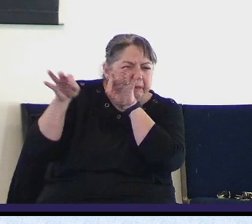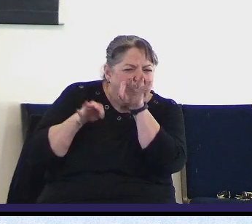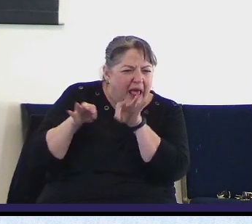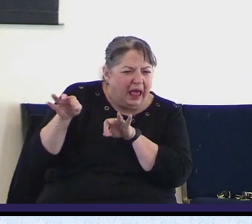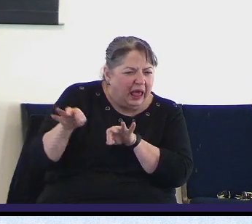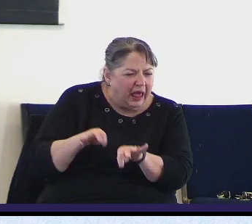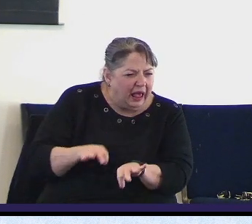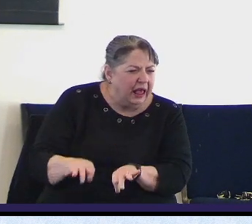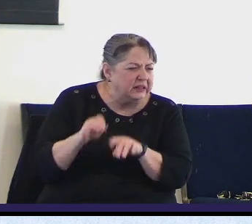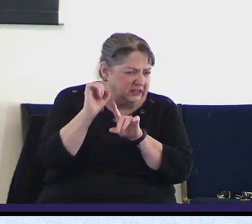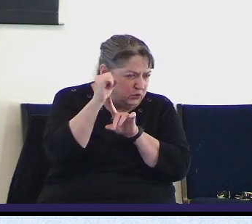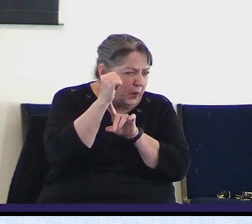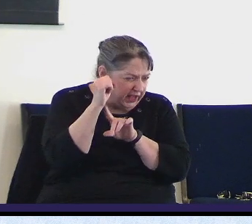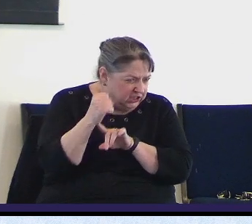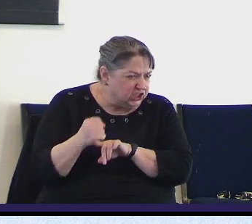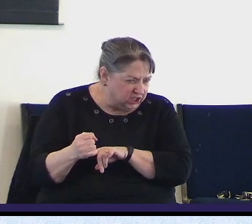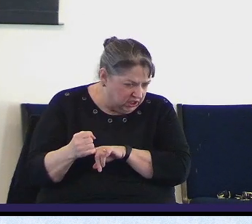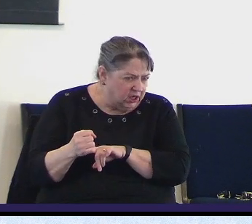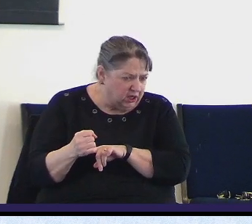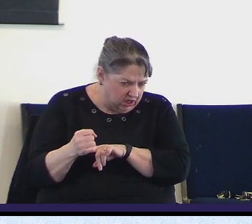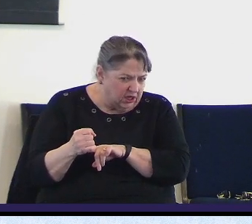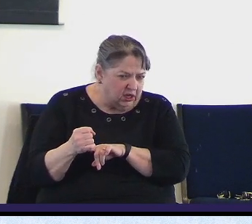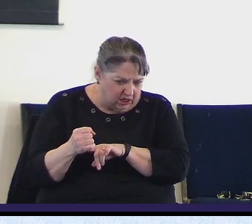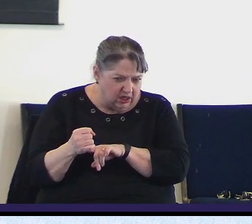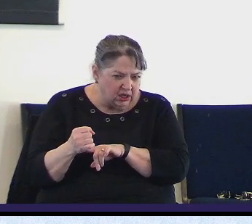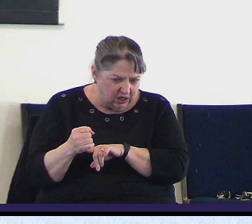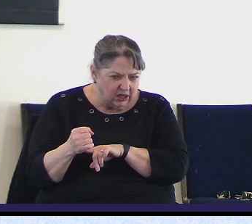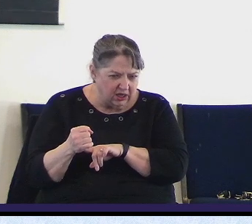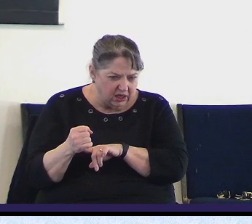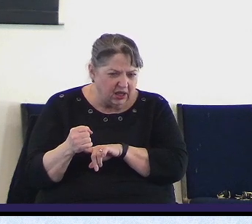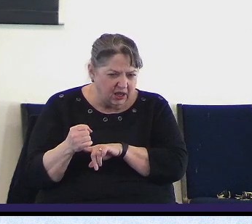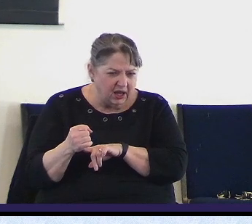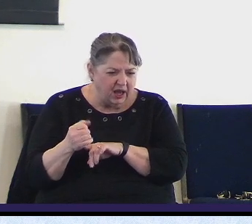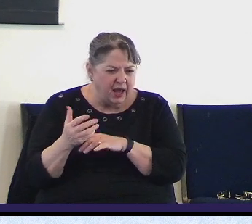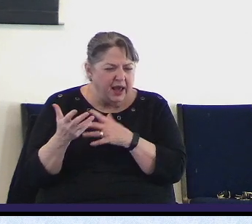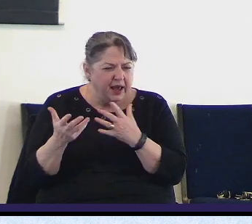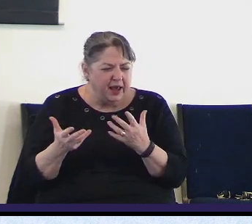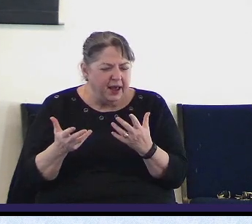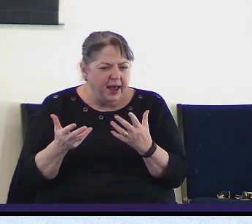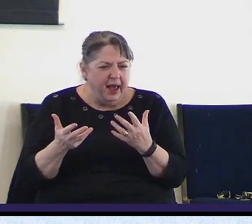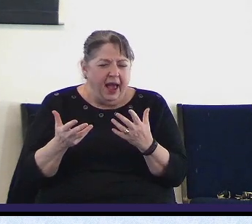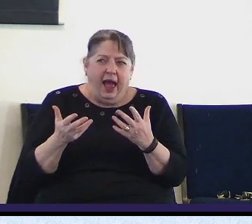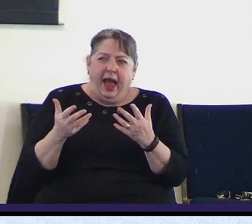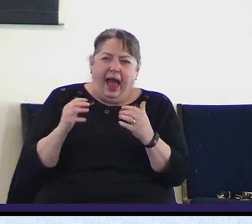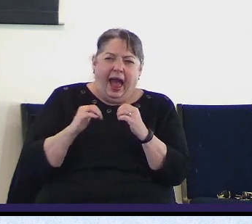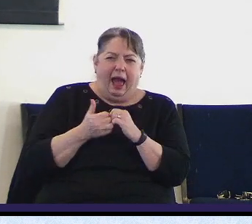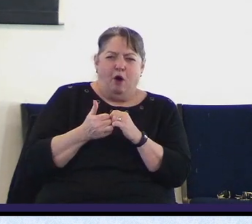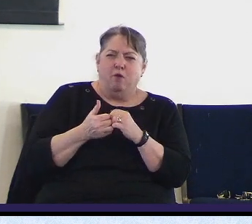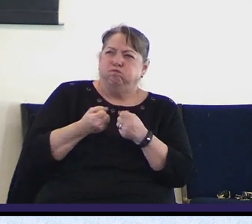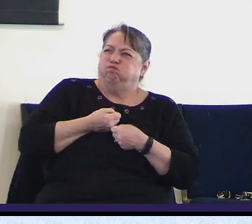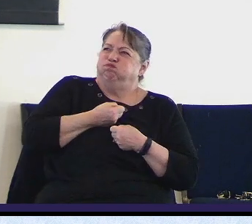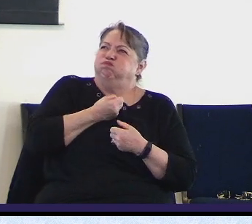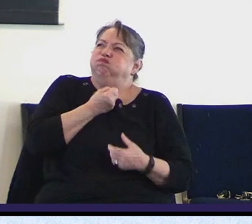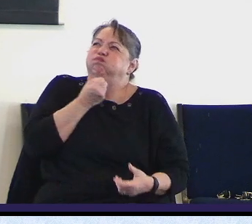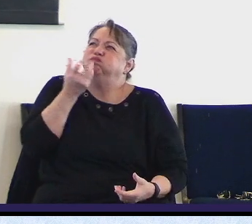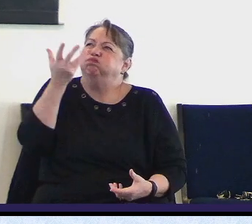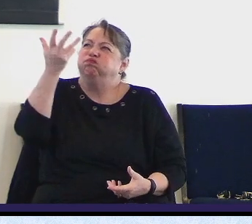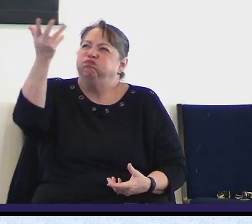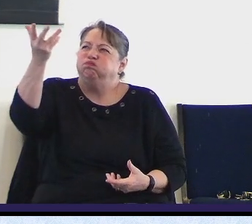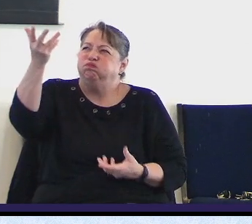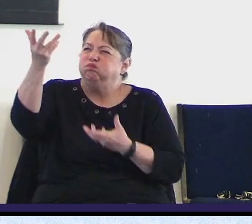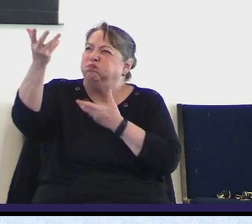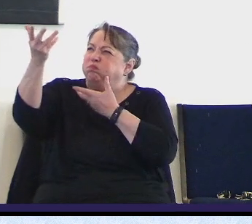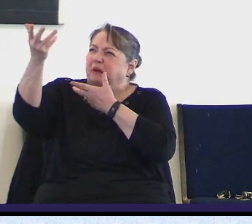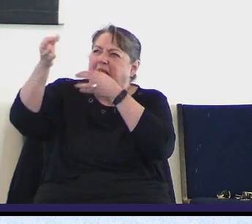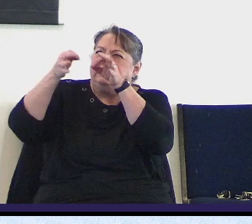described their situations. It was, it was how they conducted themselves. It's the way they expressed their, their thoughts and